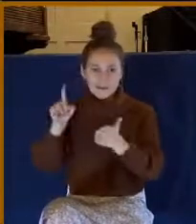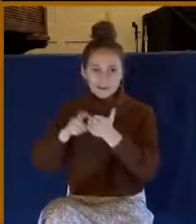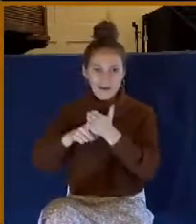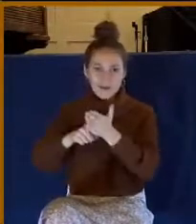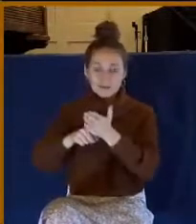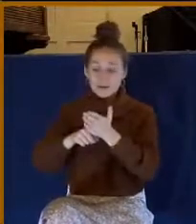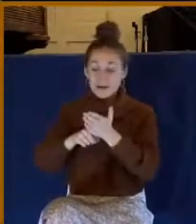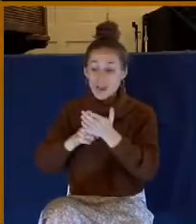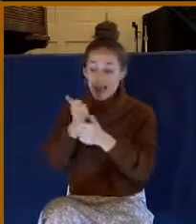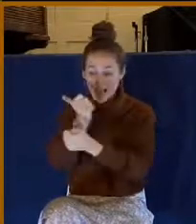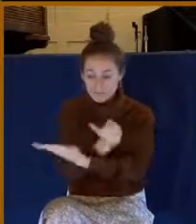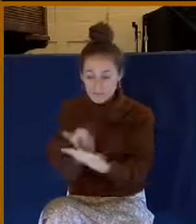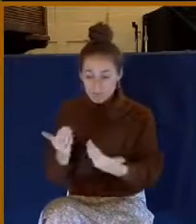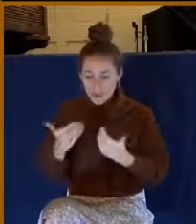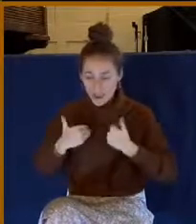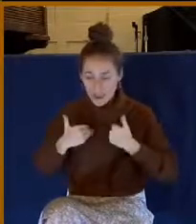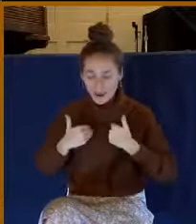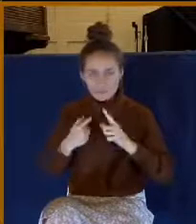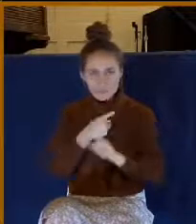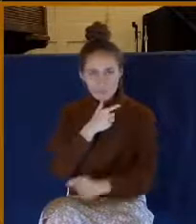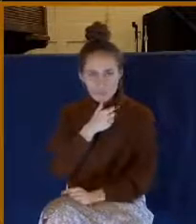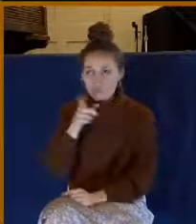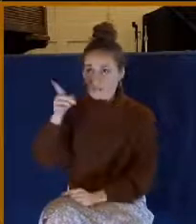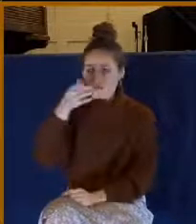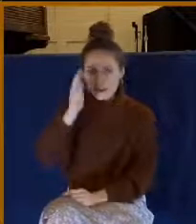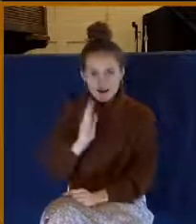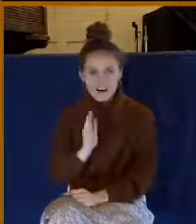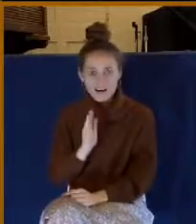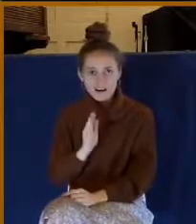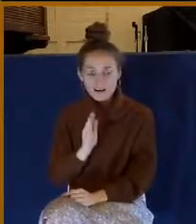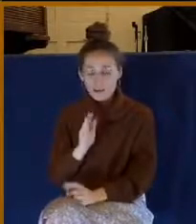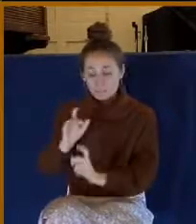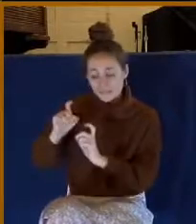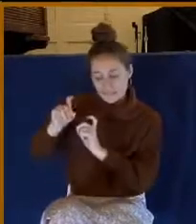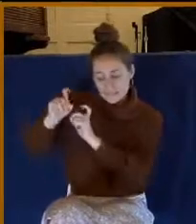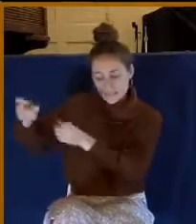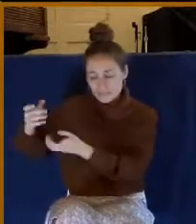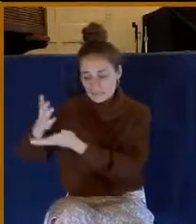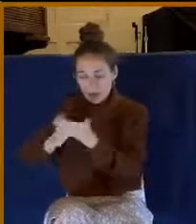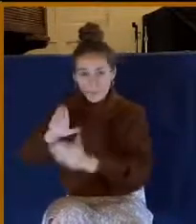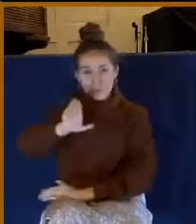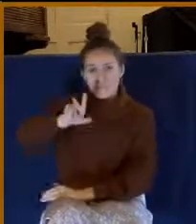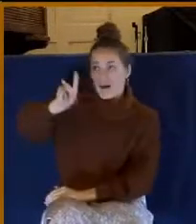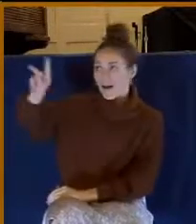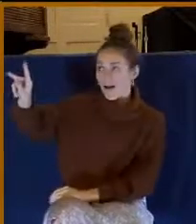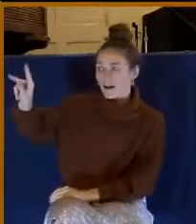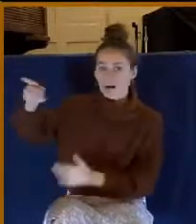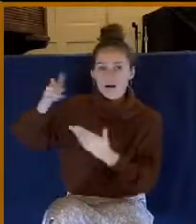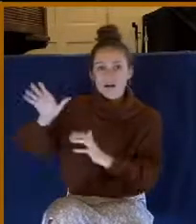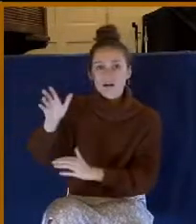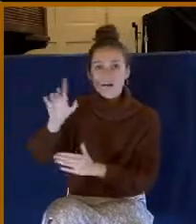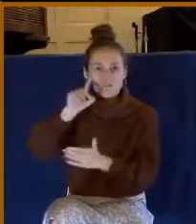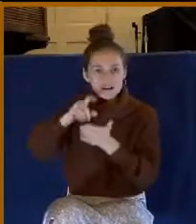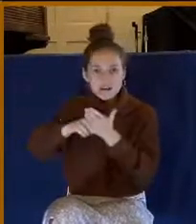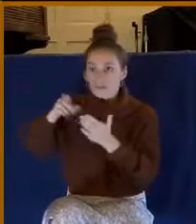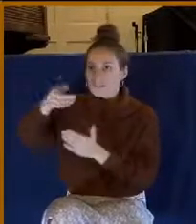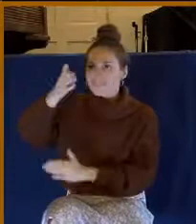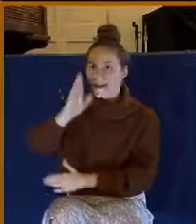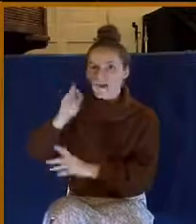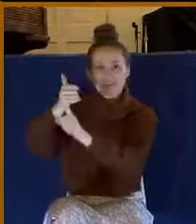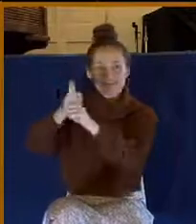all we have is from God and we give a little bit back recognizing that God is the great giver.